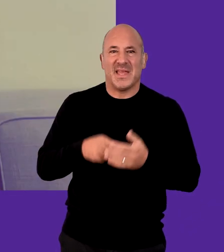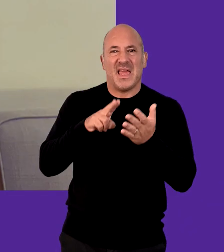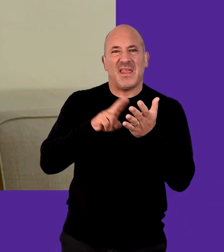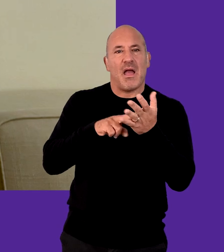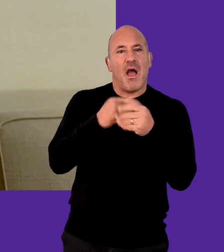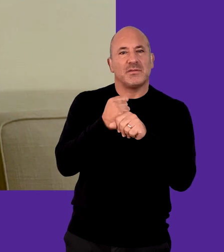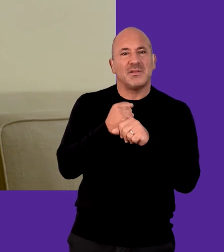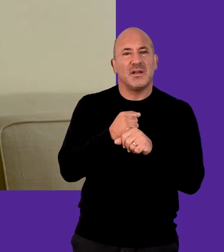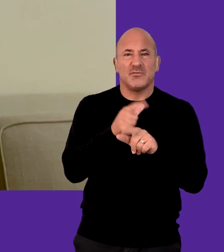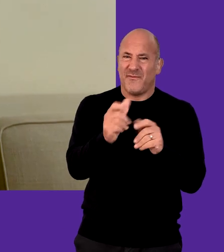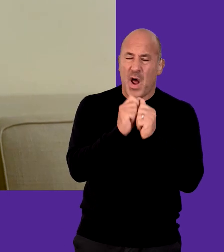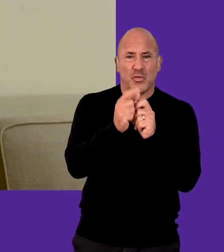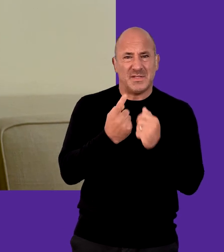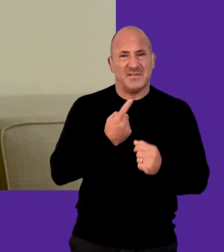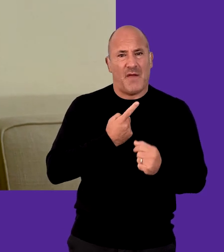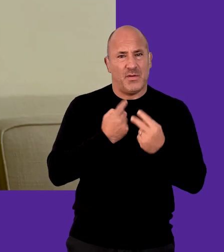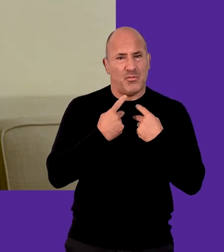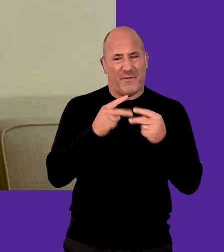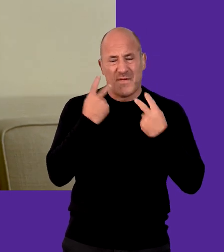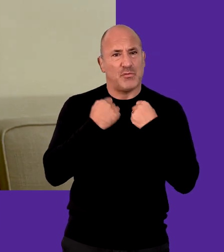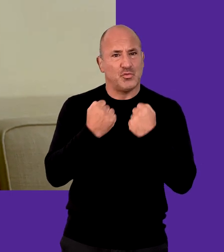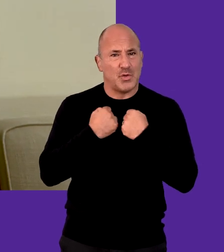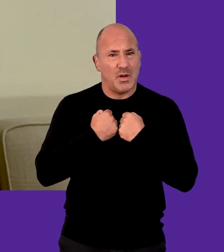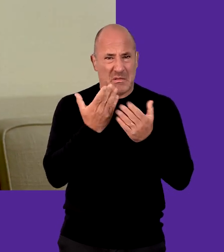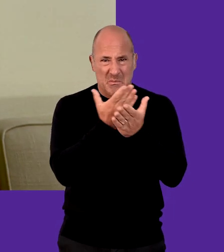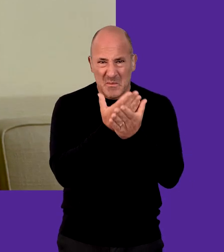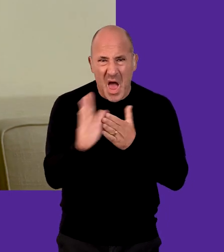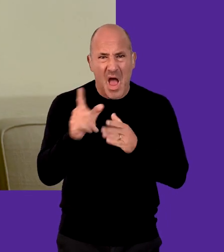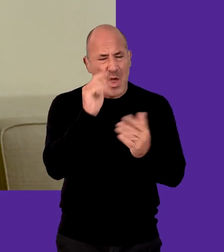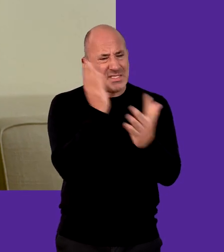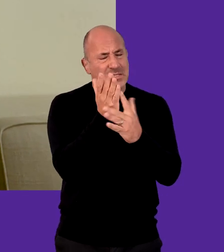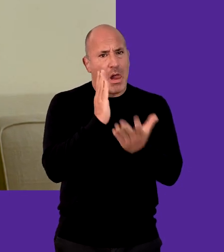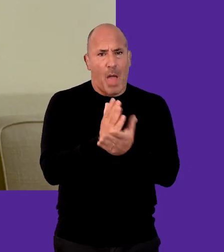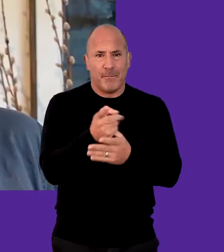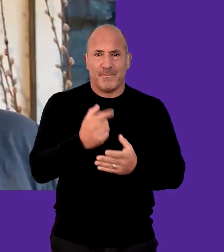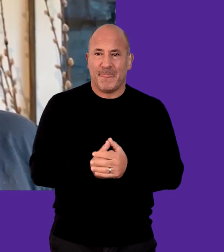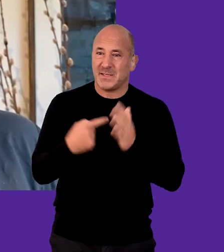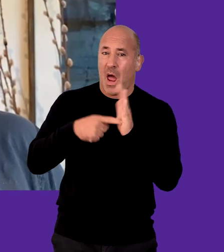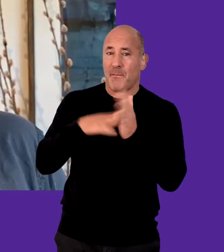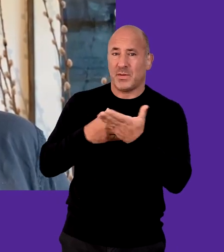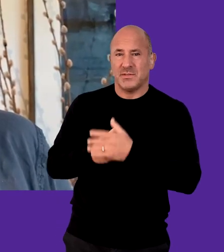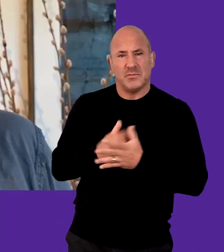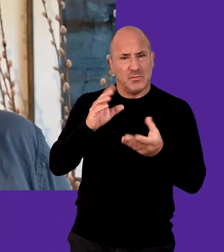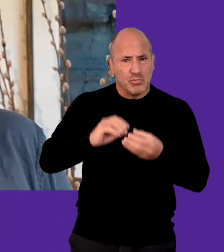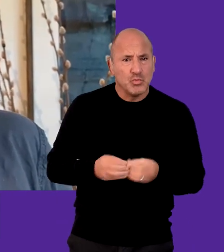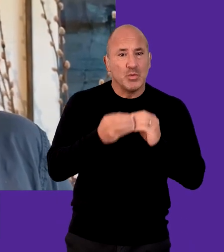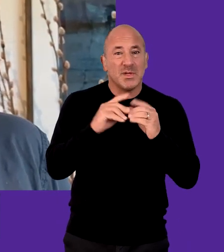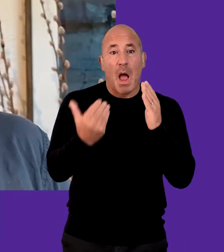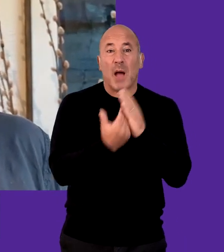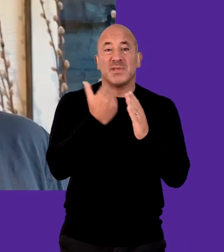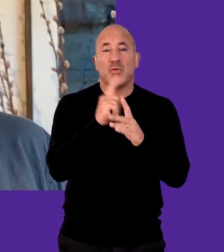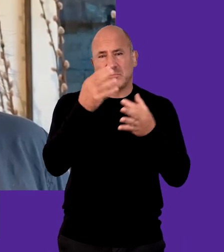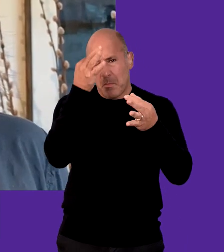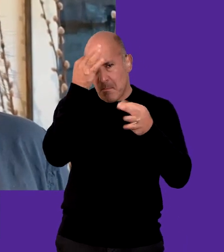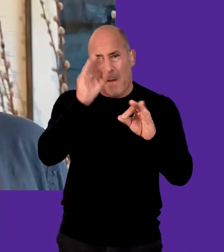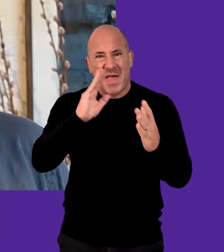Nicola Garda You should value self-reflection, being clear and transparent about how accessible you are Kanye Moti So produce